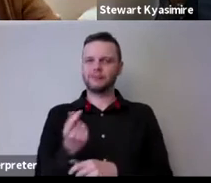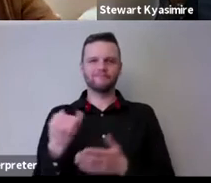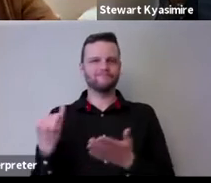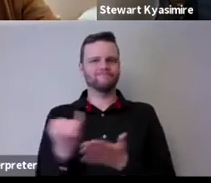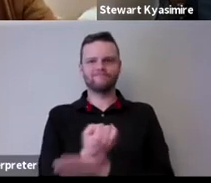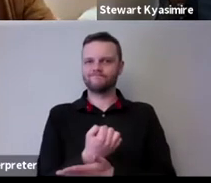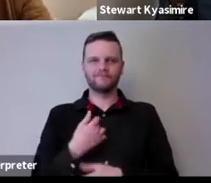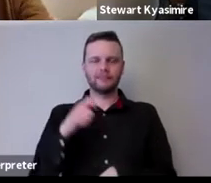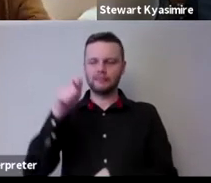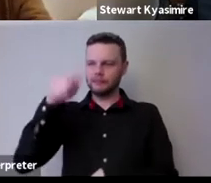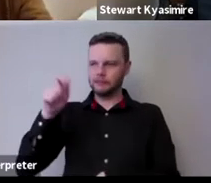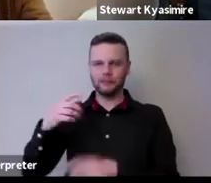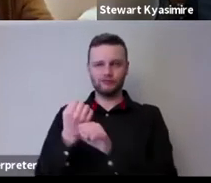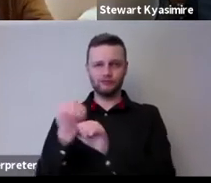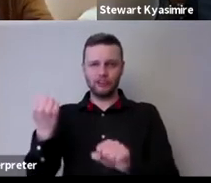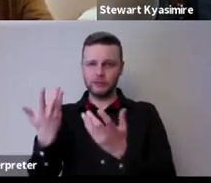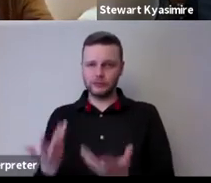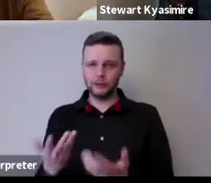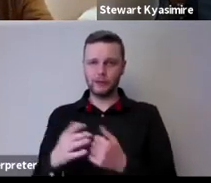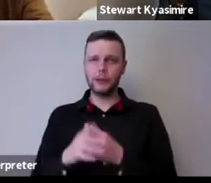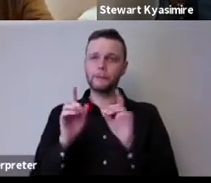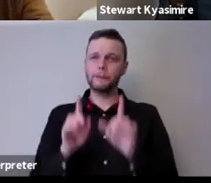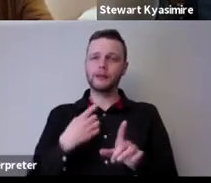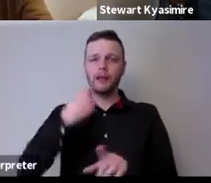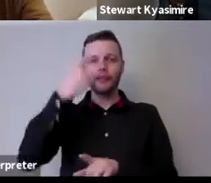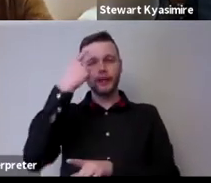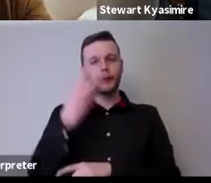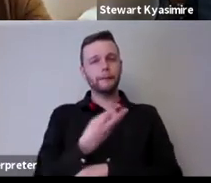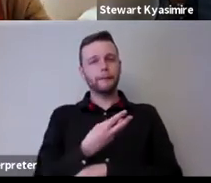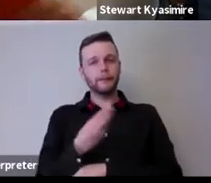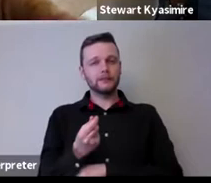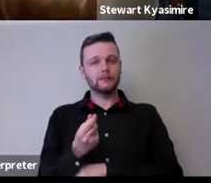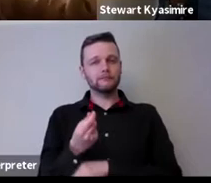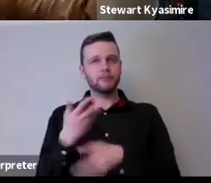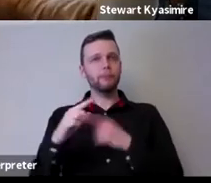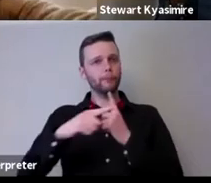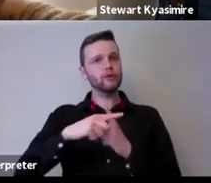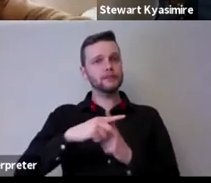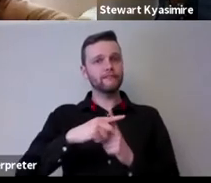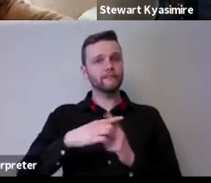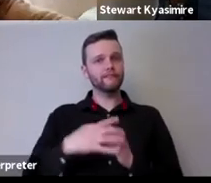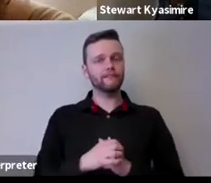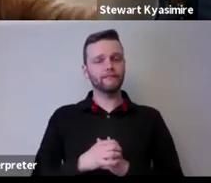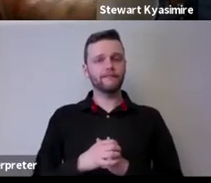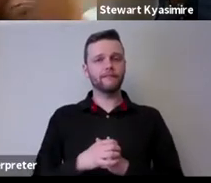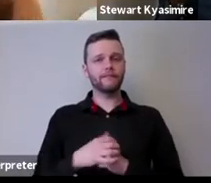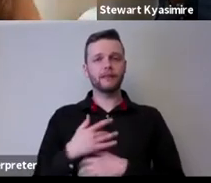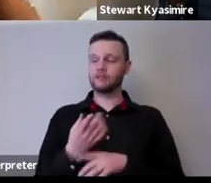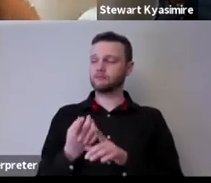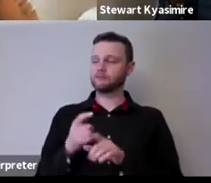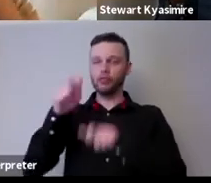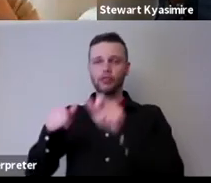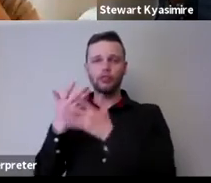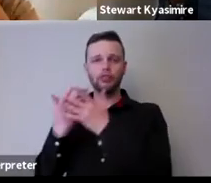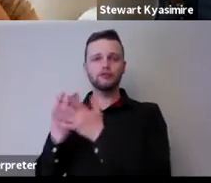be a student graduating just when this is happening but but I think there have been there have been some positives I mean if I can characterize the reaction of the students and I